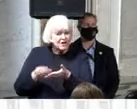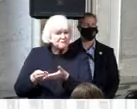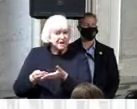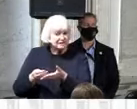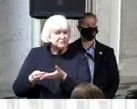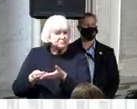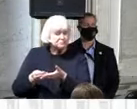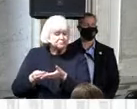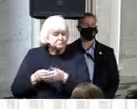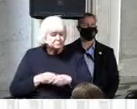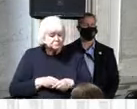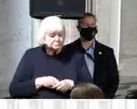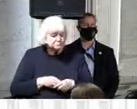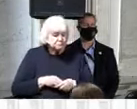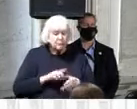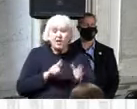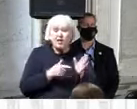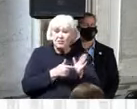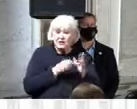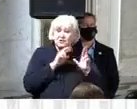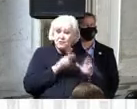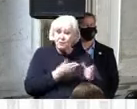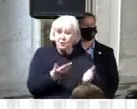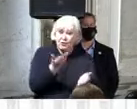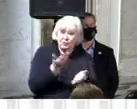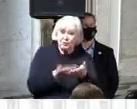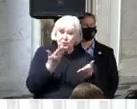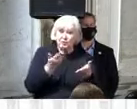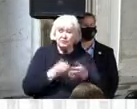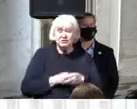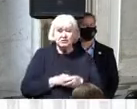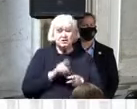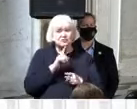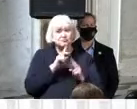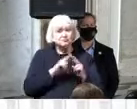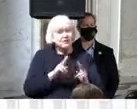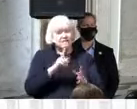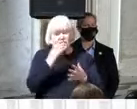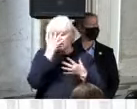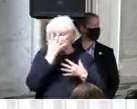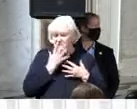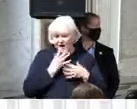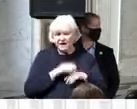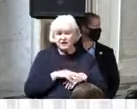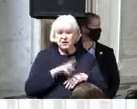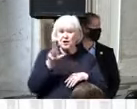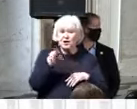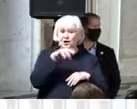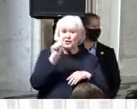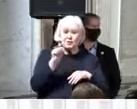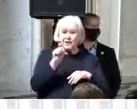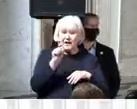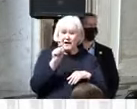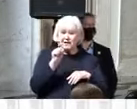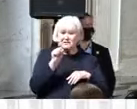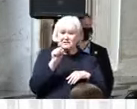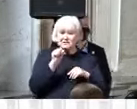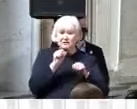and this report confirms that tragically the united states is falling behind